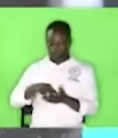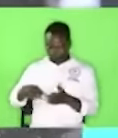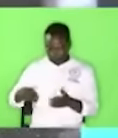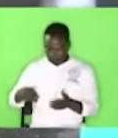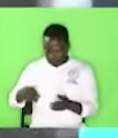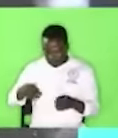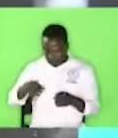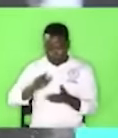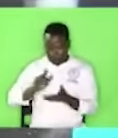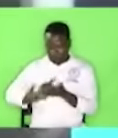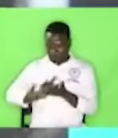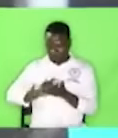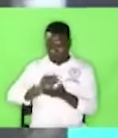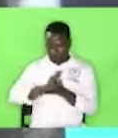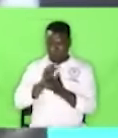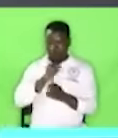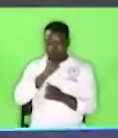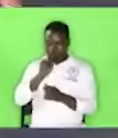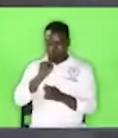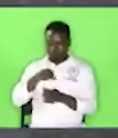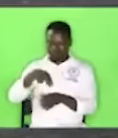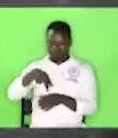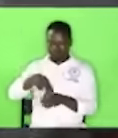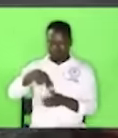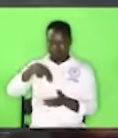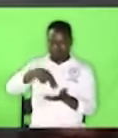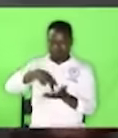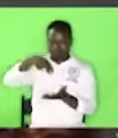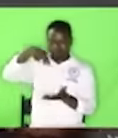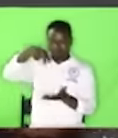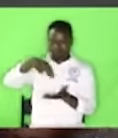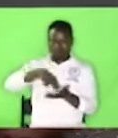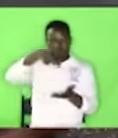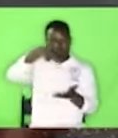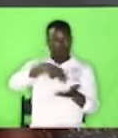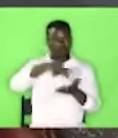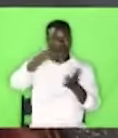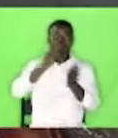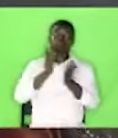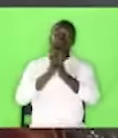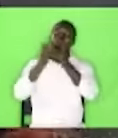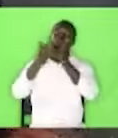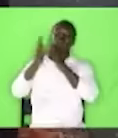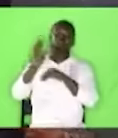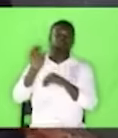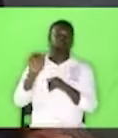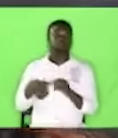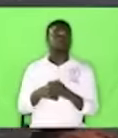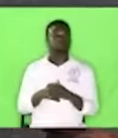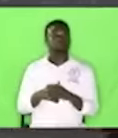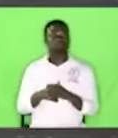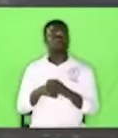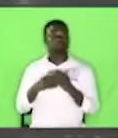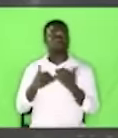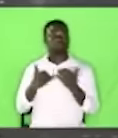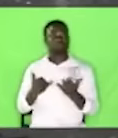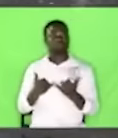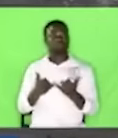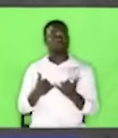the Bible says that he was walking and jumping and leaping and praising God then the Sahindri